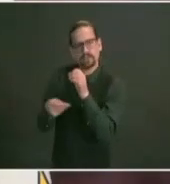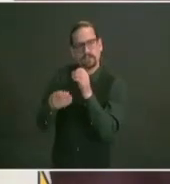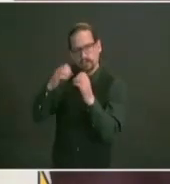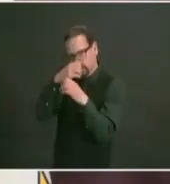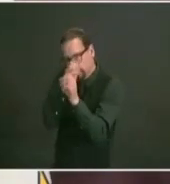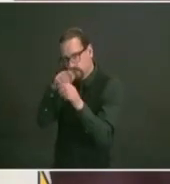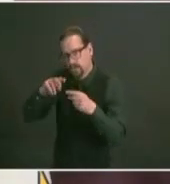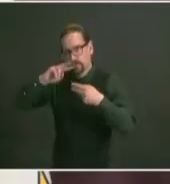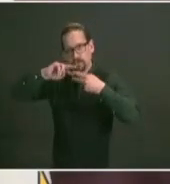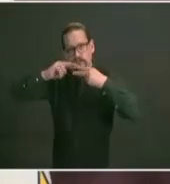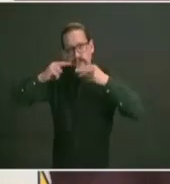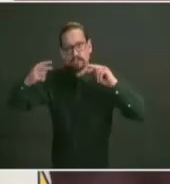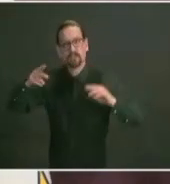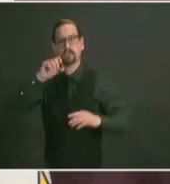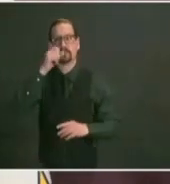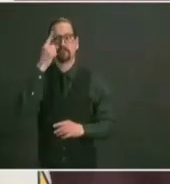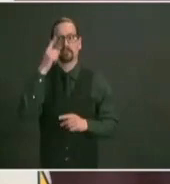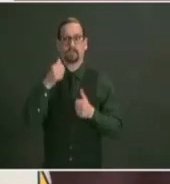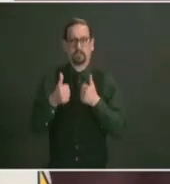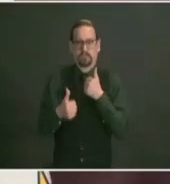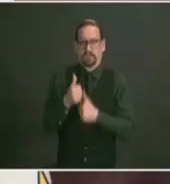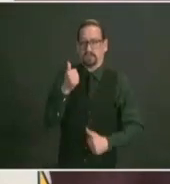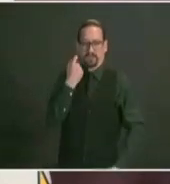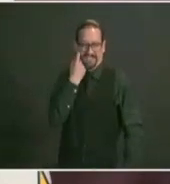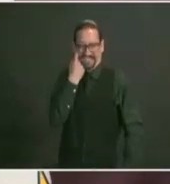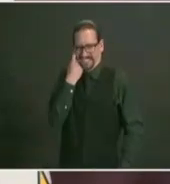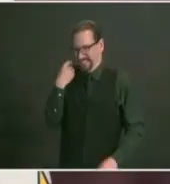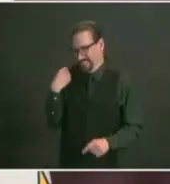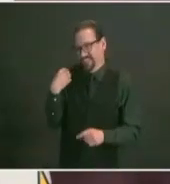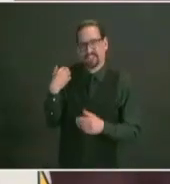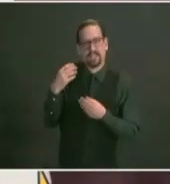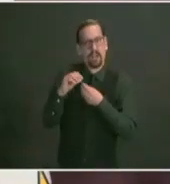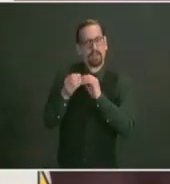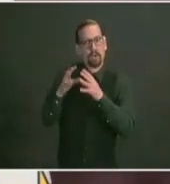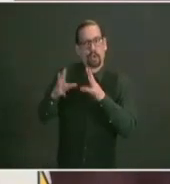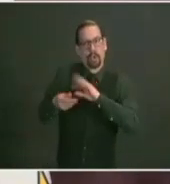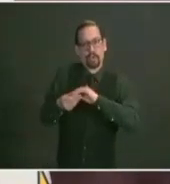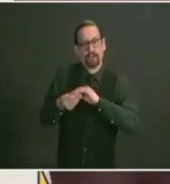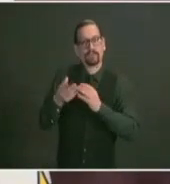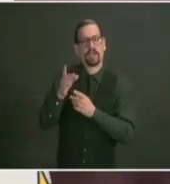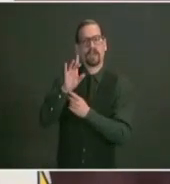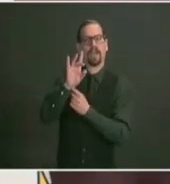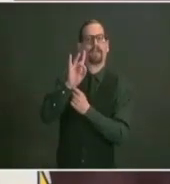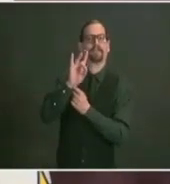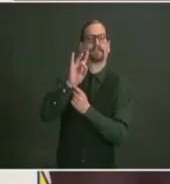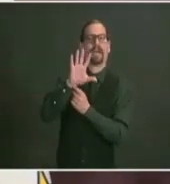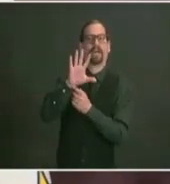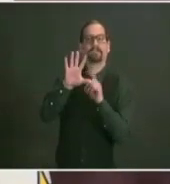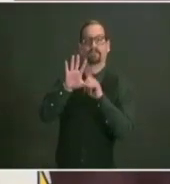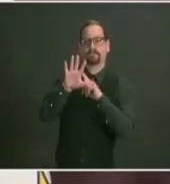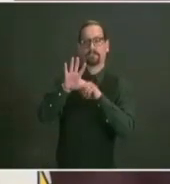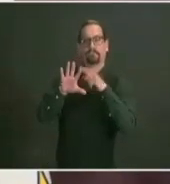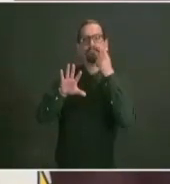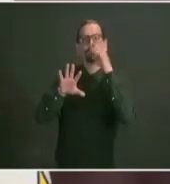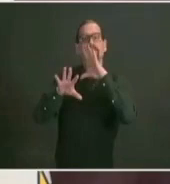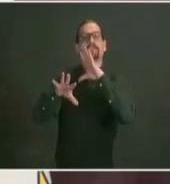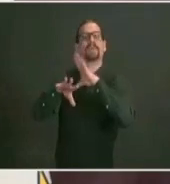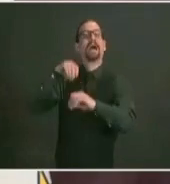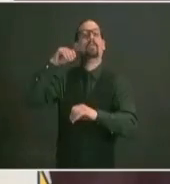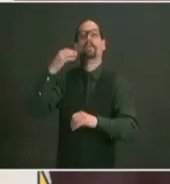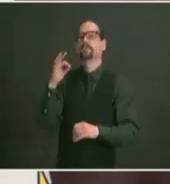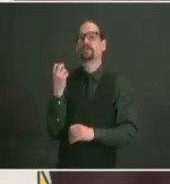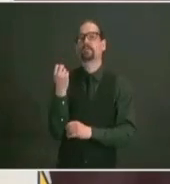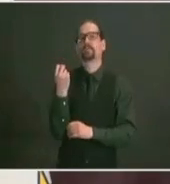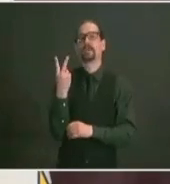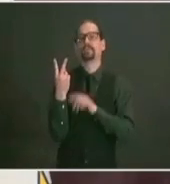b117 variant that's an example of how we need to be more